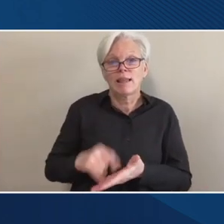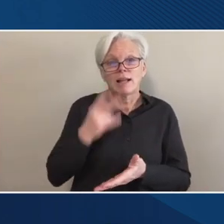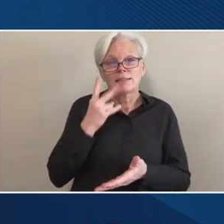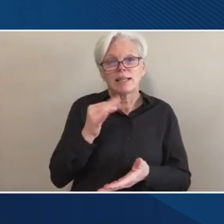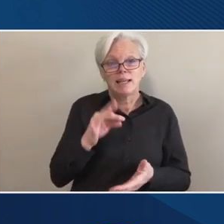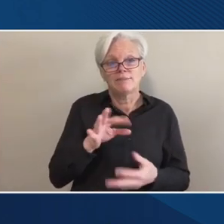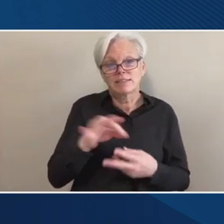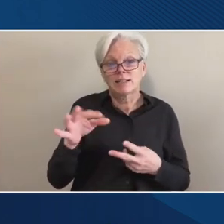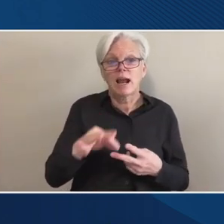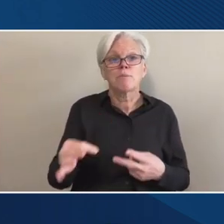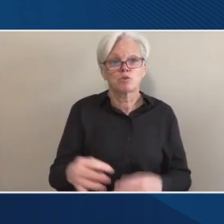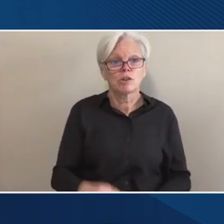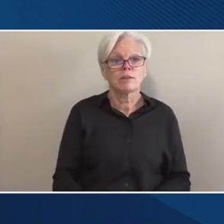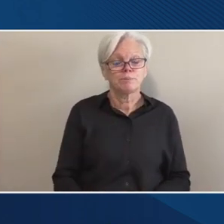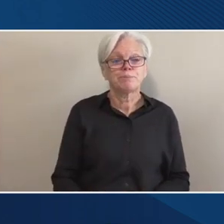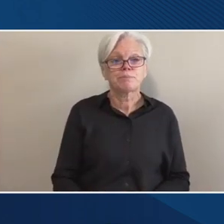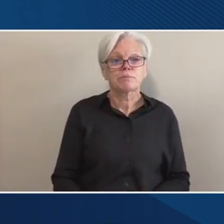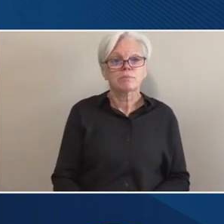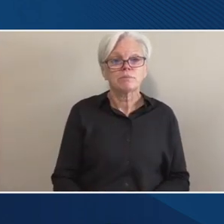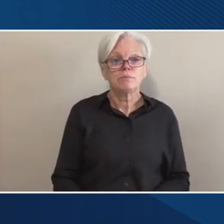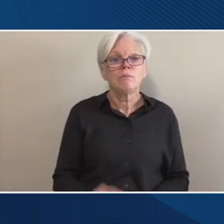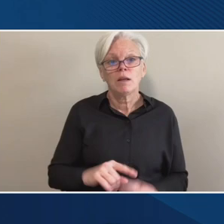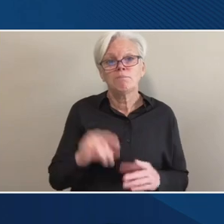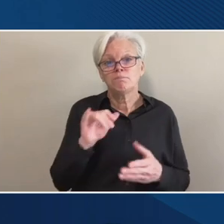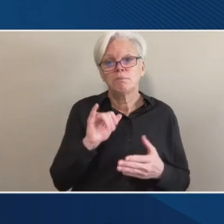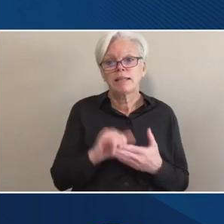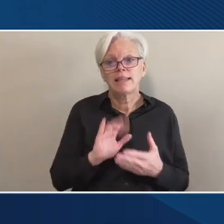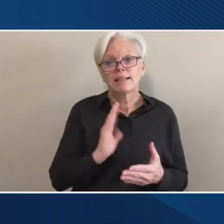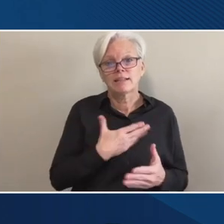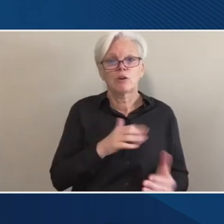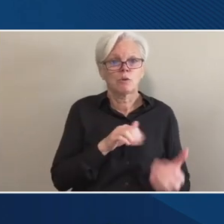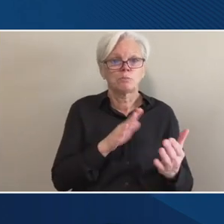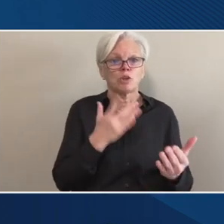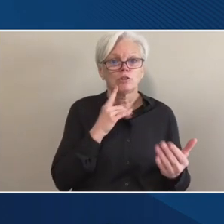option. Um, but, uh, but that's, that's our approach right now.